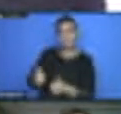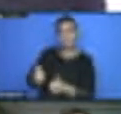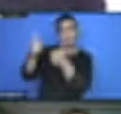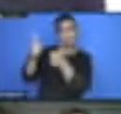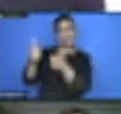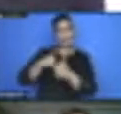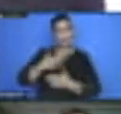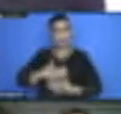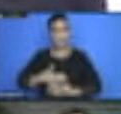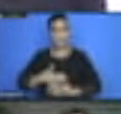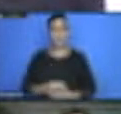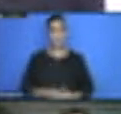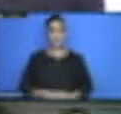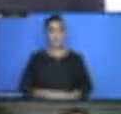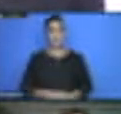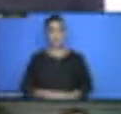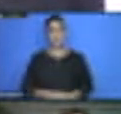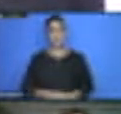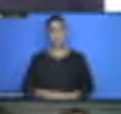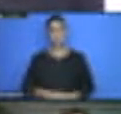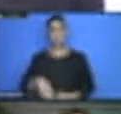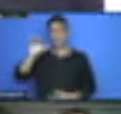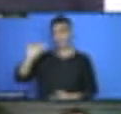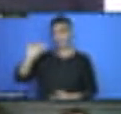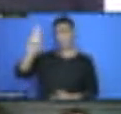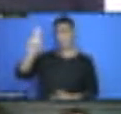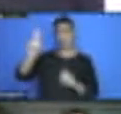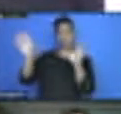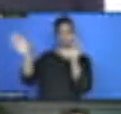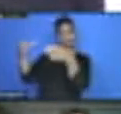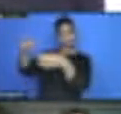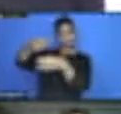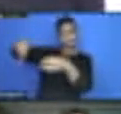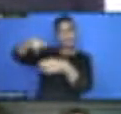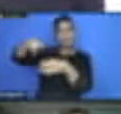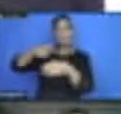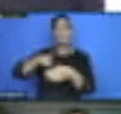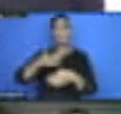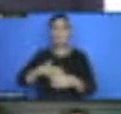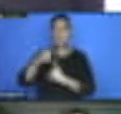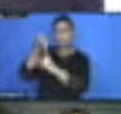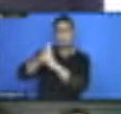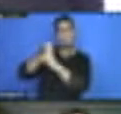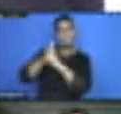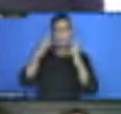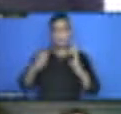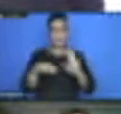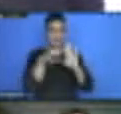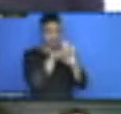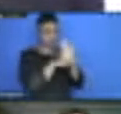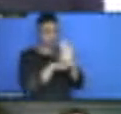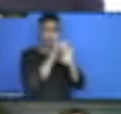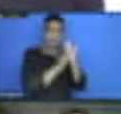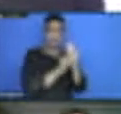organ of the African Union, we strive to encourage the adoptions of policies, standards values that leads to best practice. And